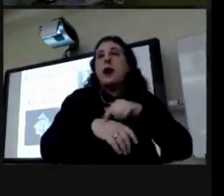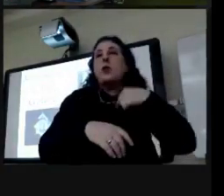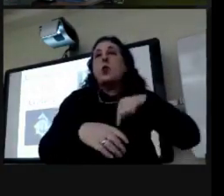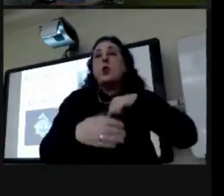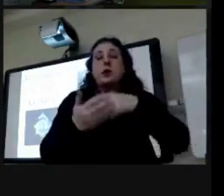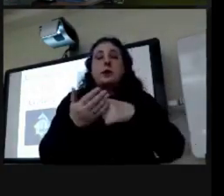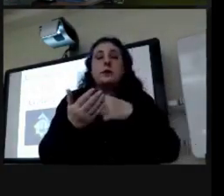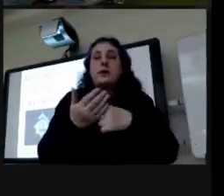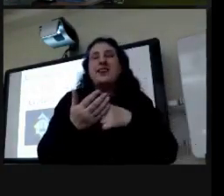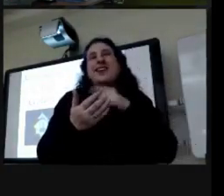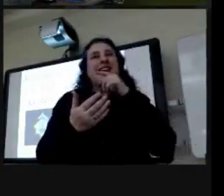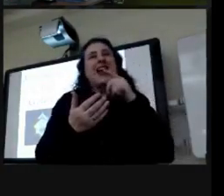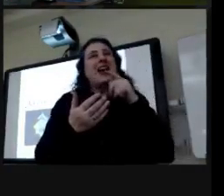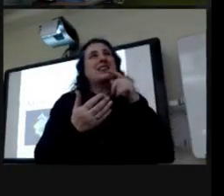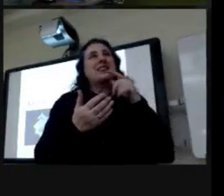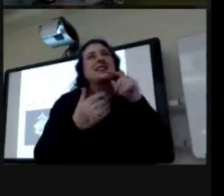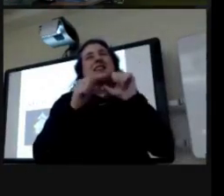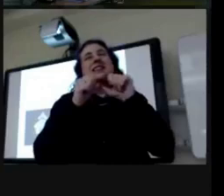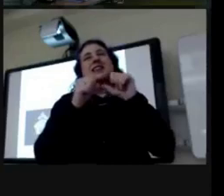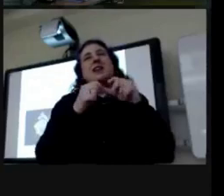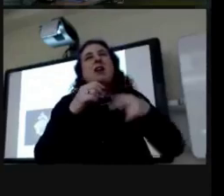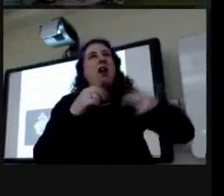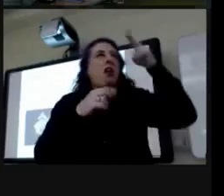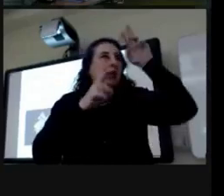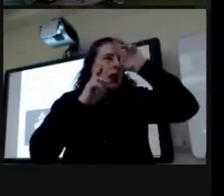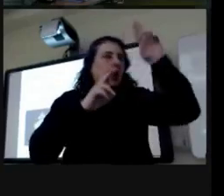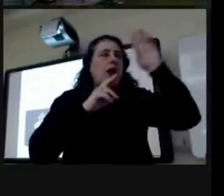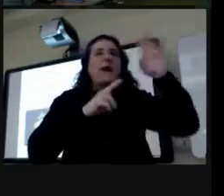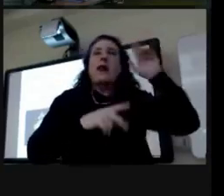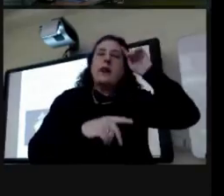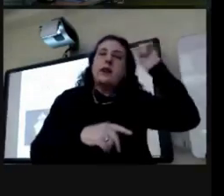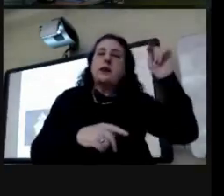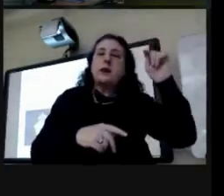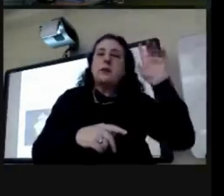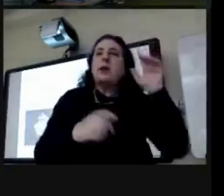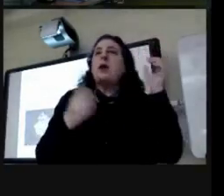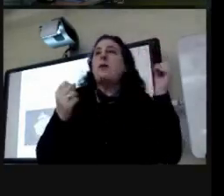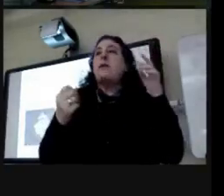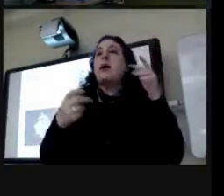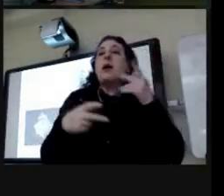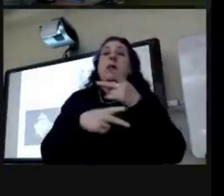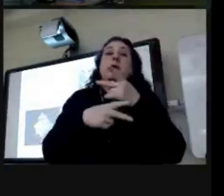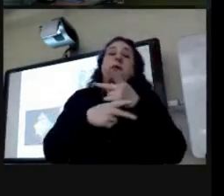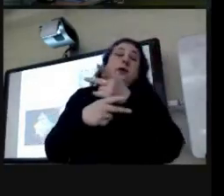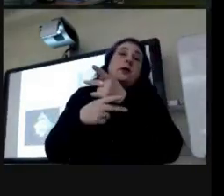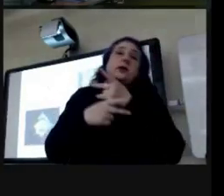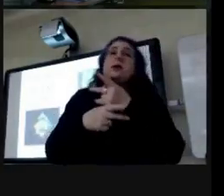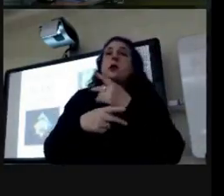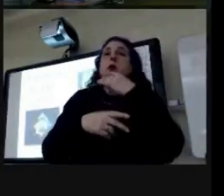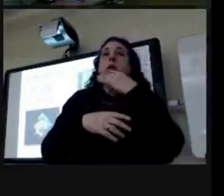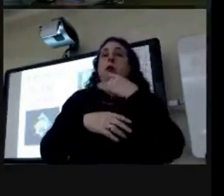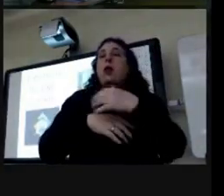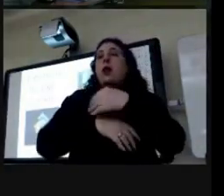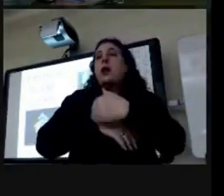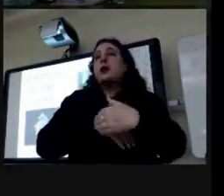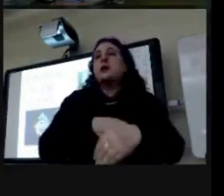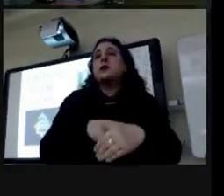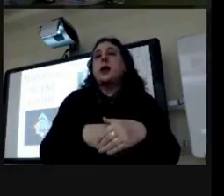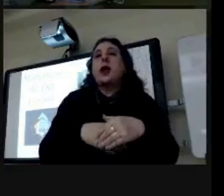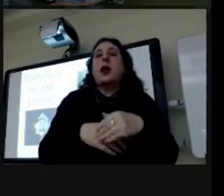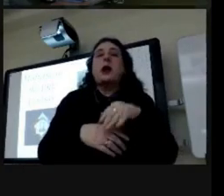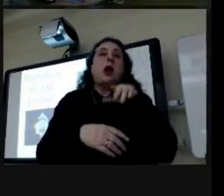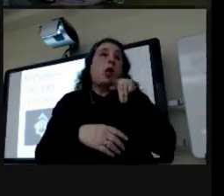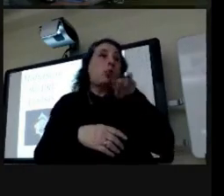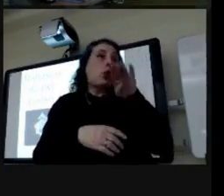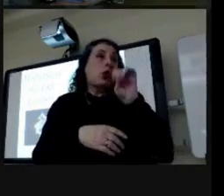fallen out of favor but a lot of the treatments centered on bloodletting and purging and the medics and all